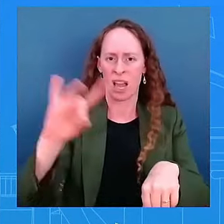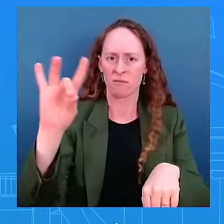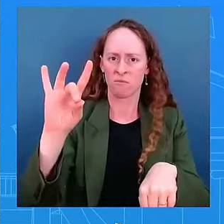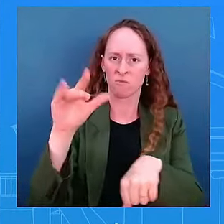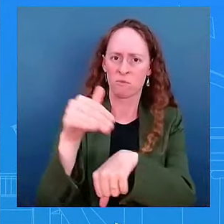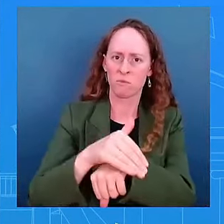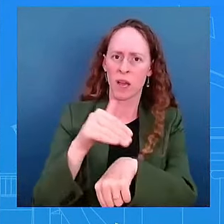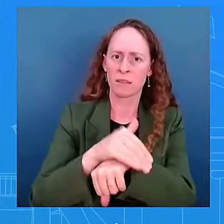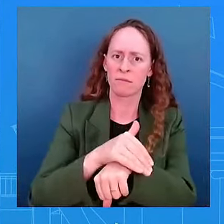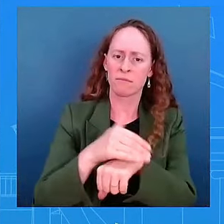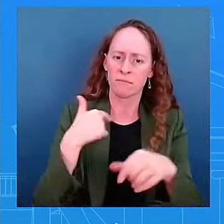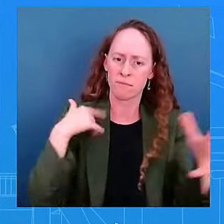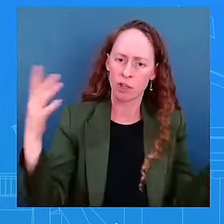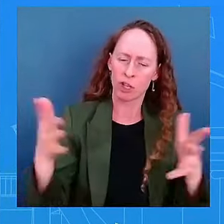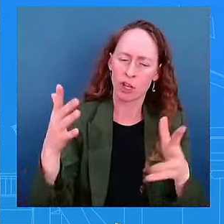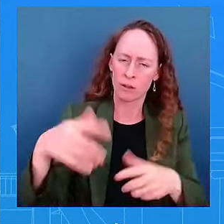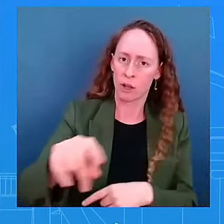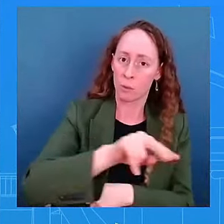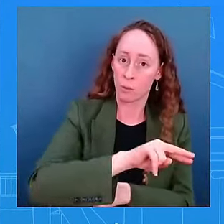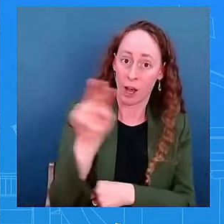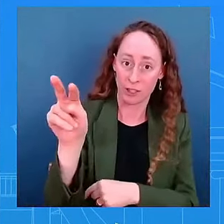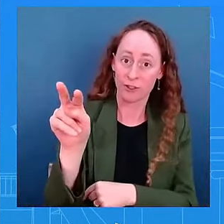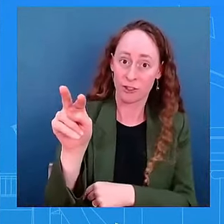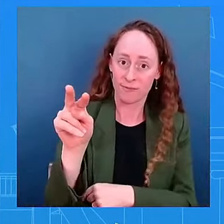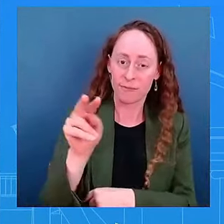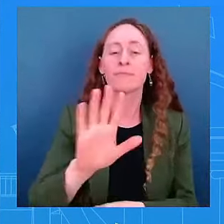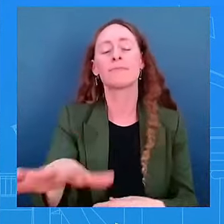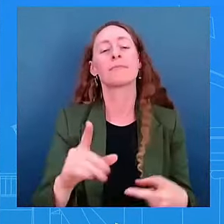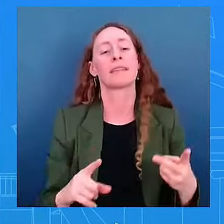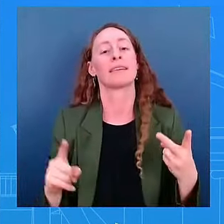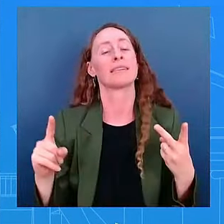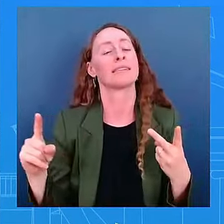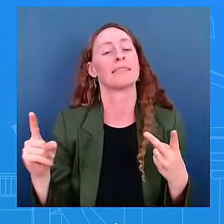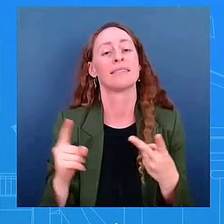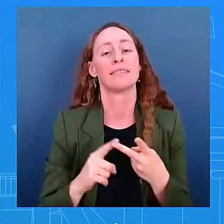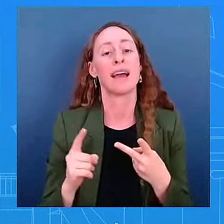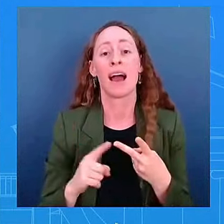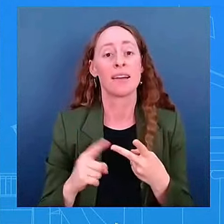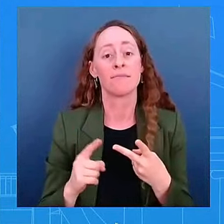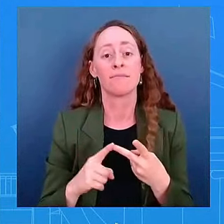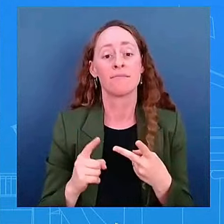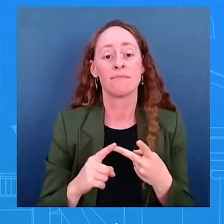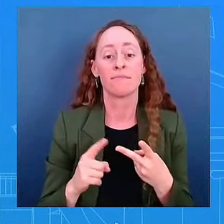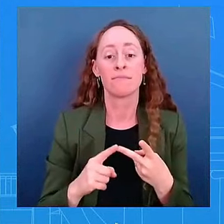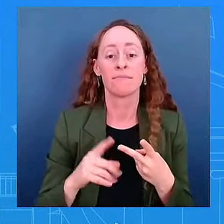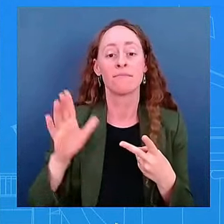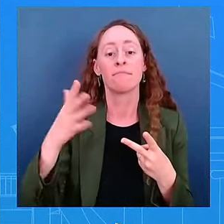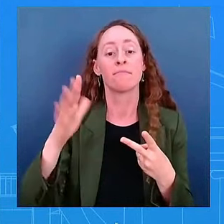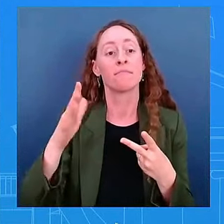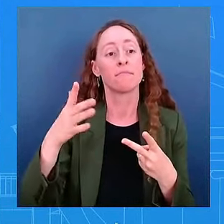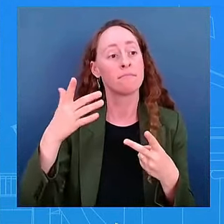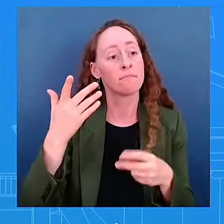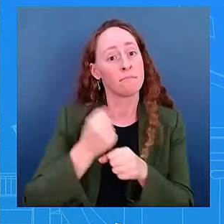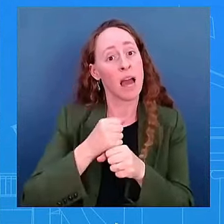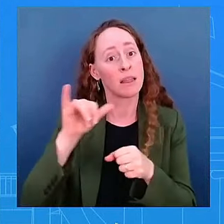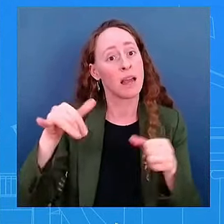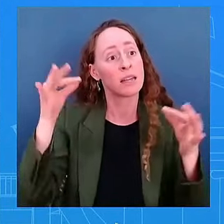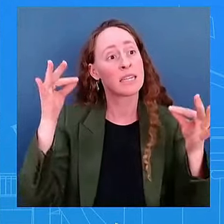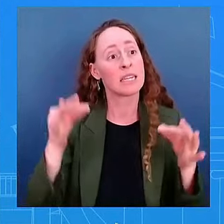say is that it is not easy making a decision that the president made on Sunday. It is just not.